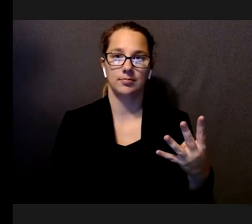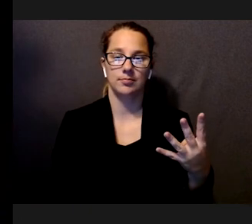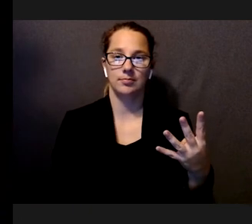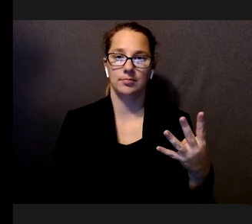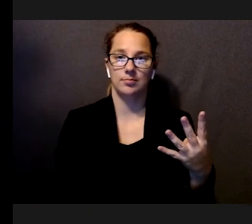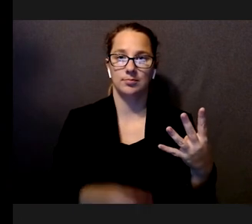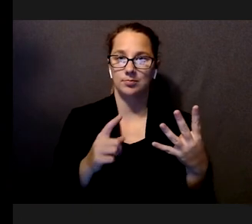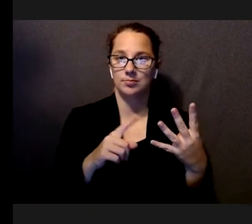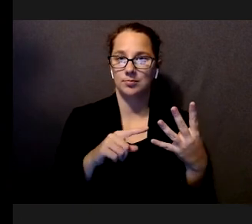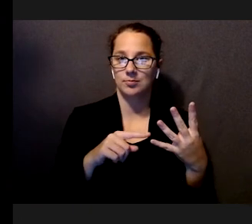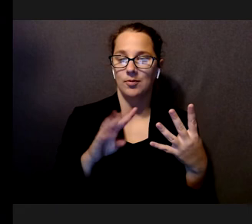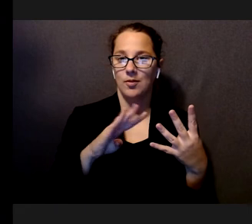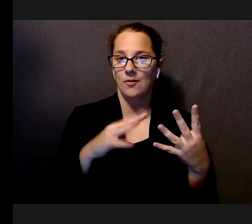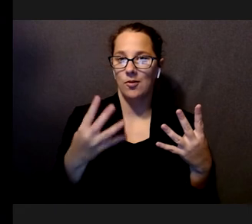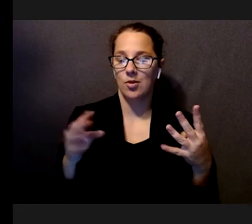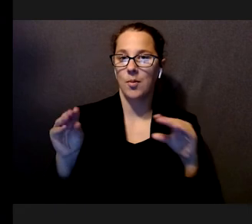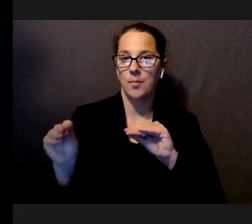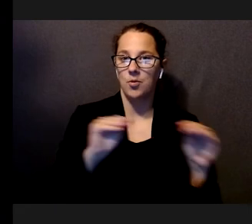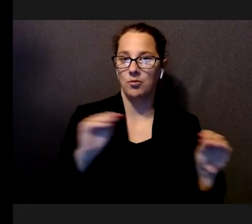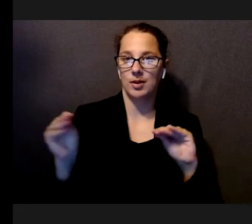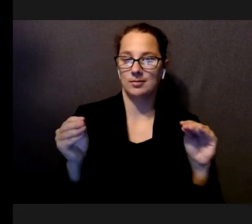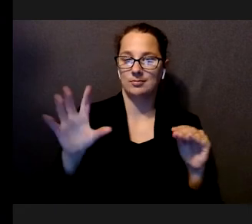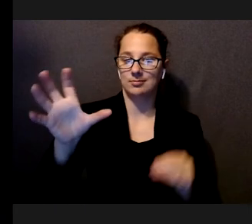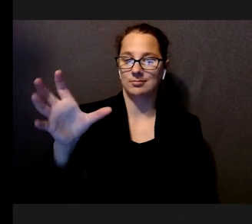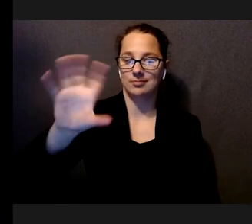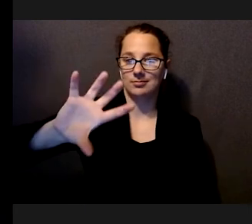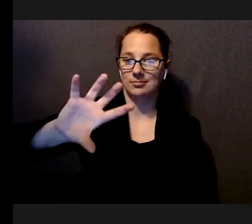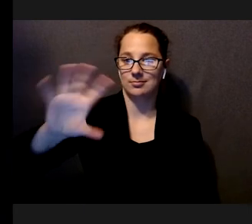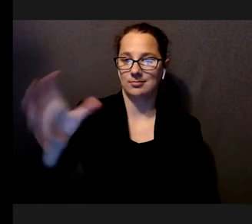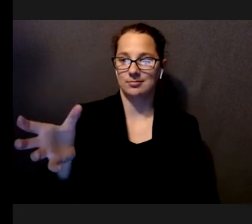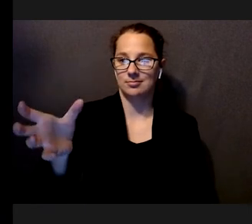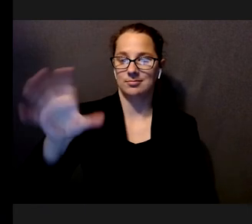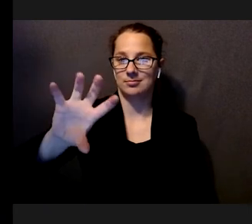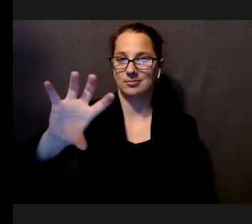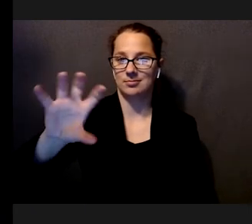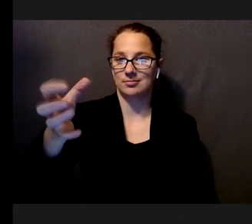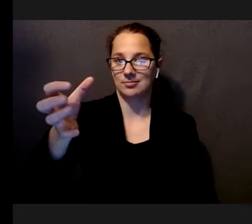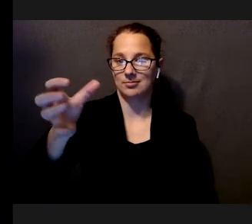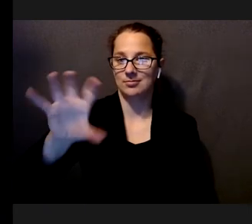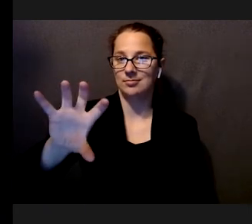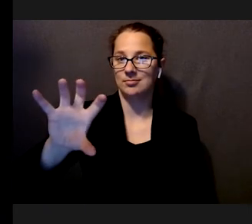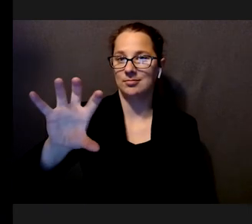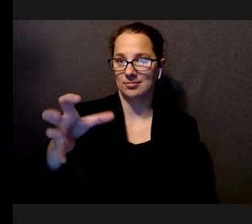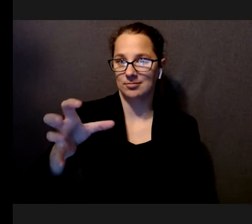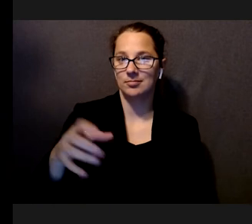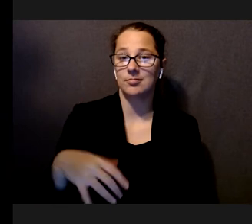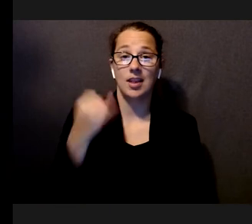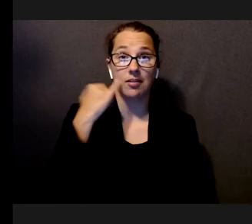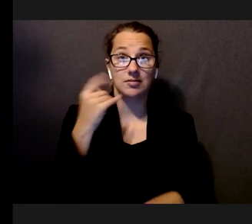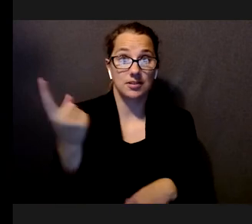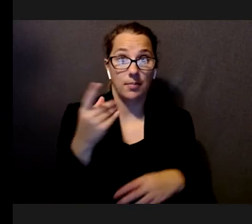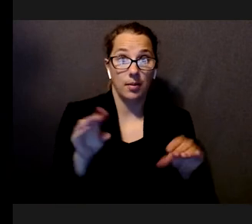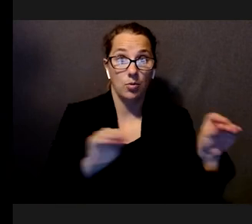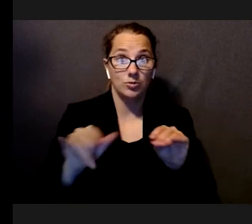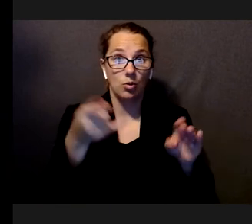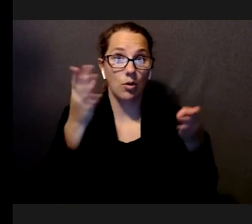Then we have movement. Again, movement is something that attracts attention, especially with your peripheral vision. So, the product here